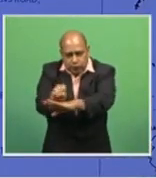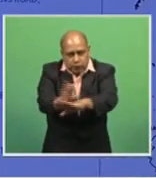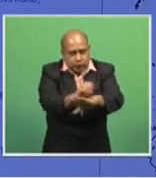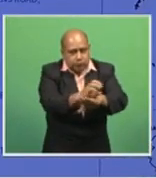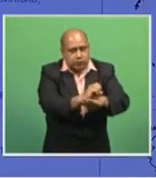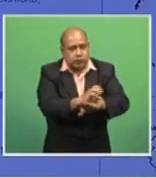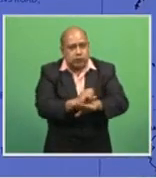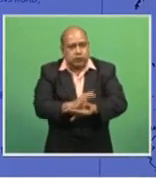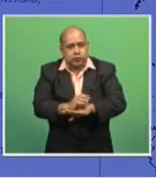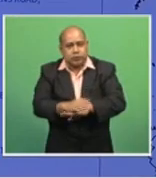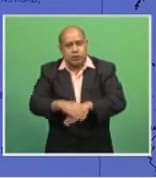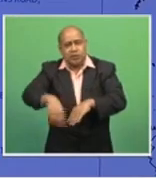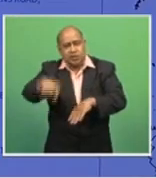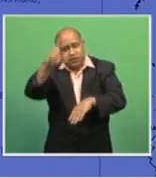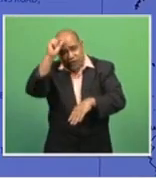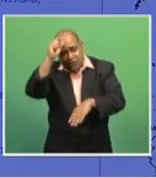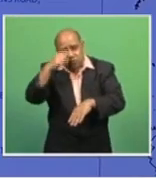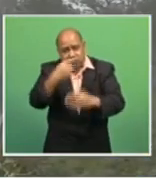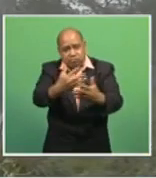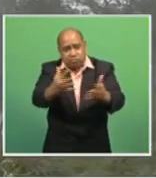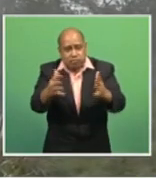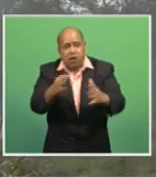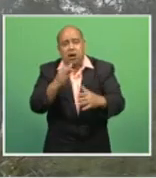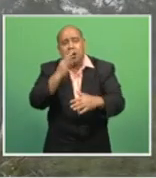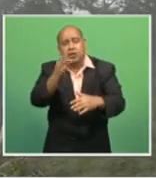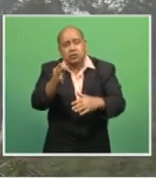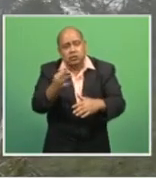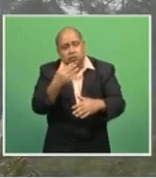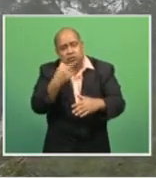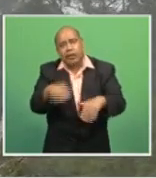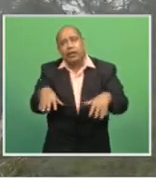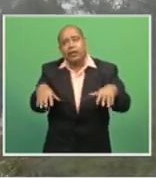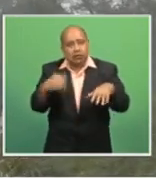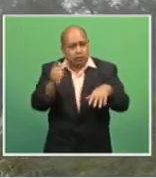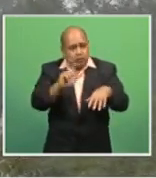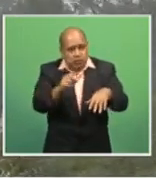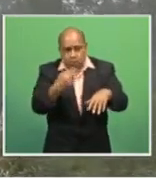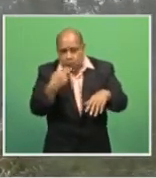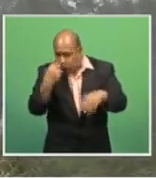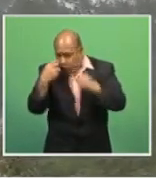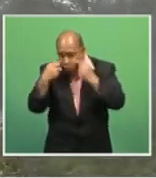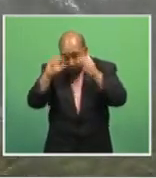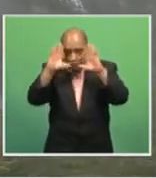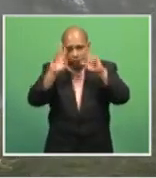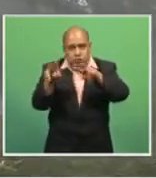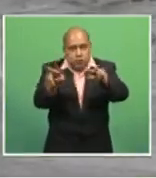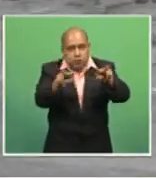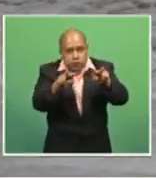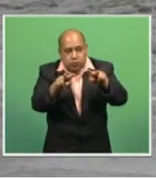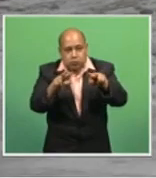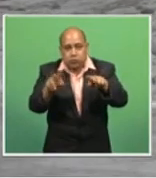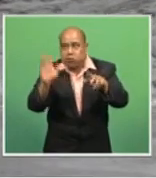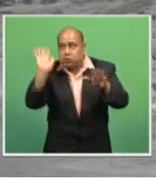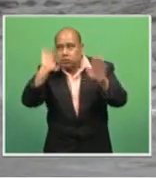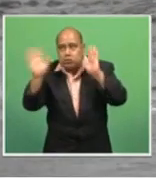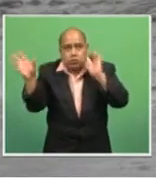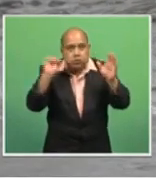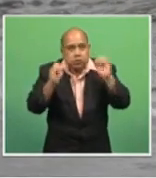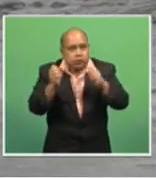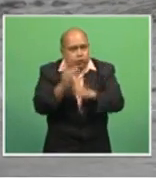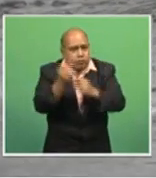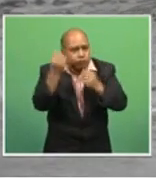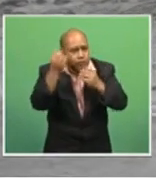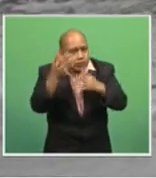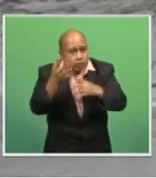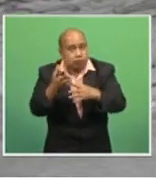have been urged not to be reckless and take heed of the weather warning issued by the authorities to avoid unnecessary loss of lives. There